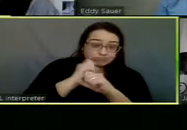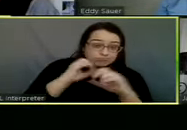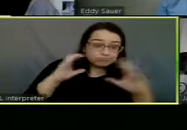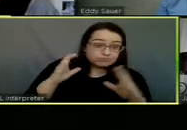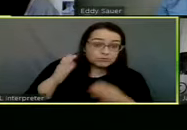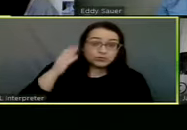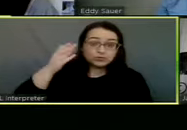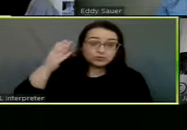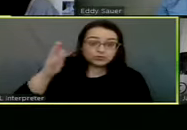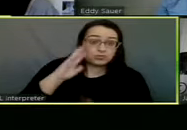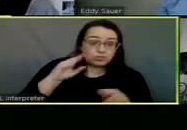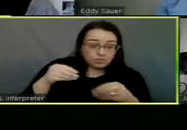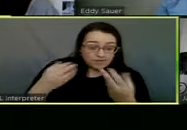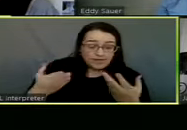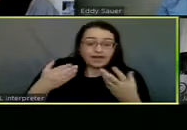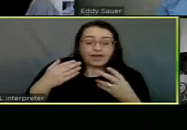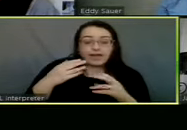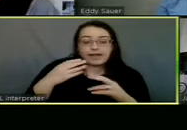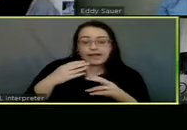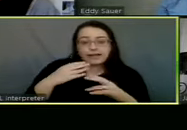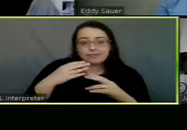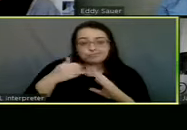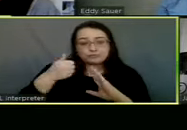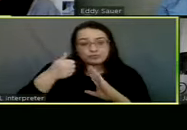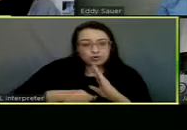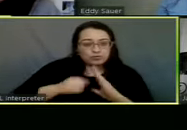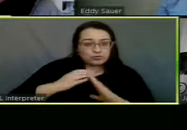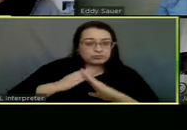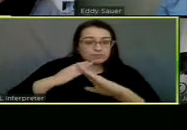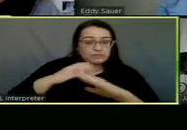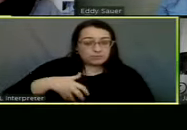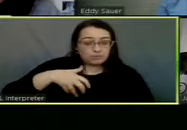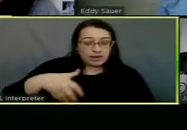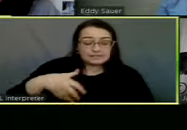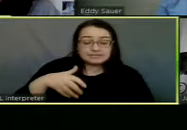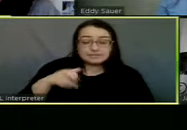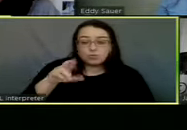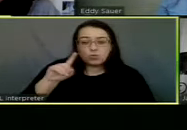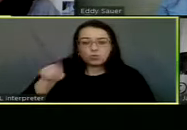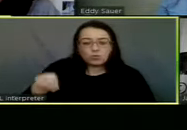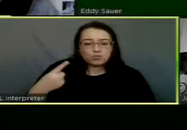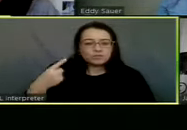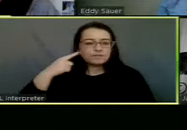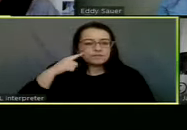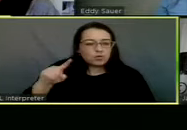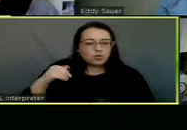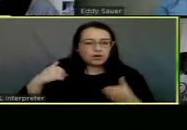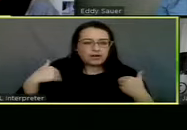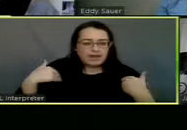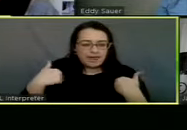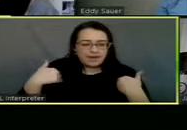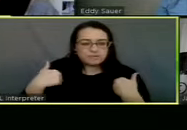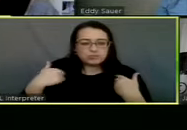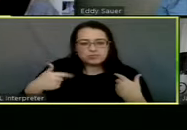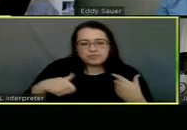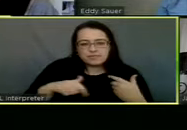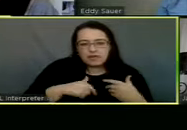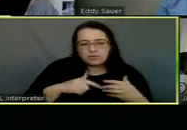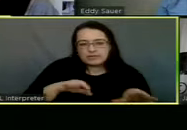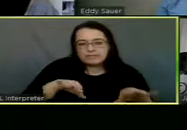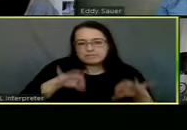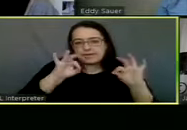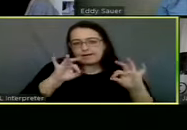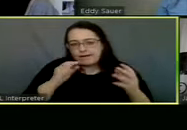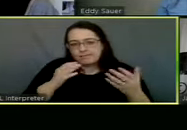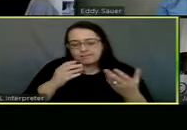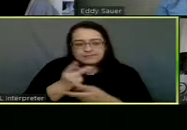future would provide spay and neuter services to the public, or that would only be used for animals that are picked up and